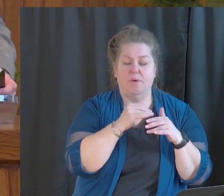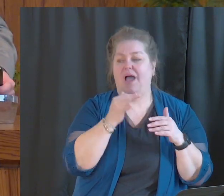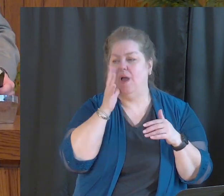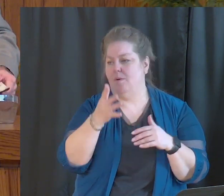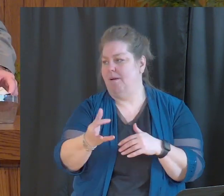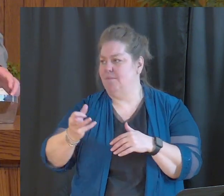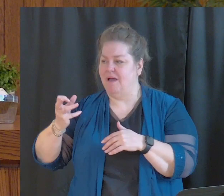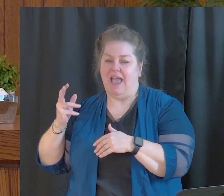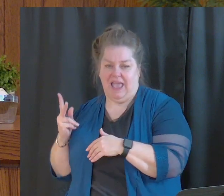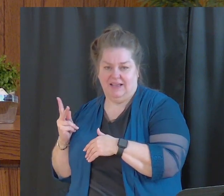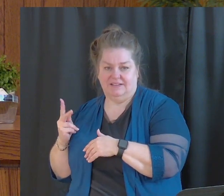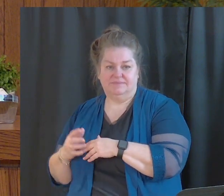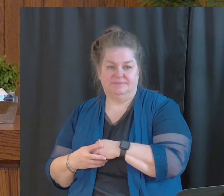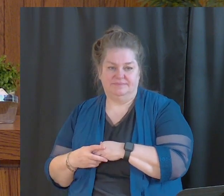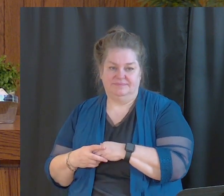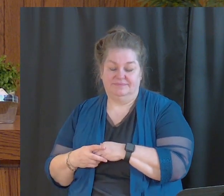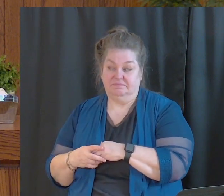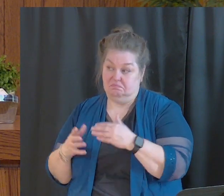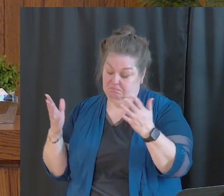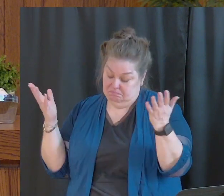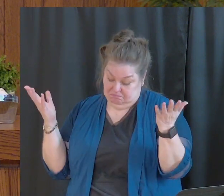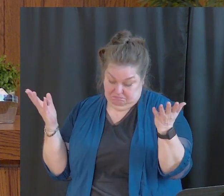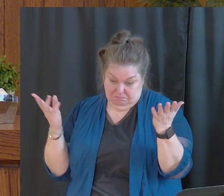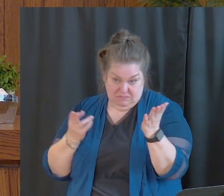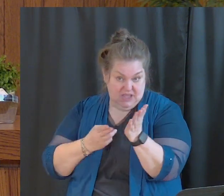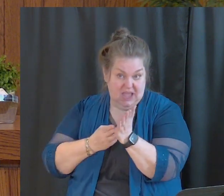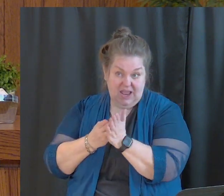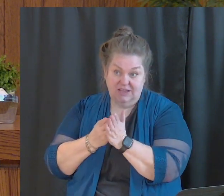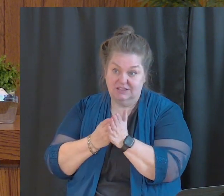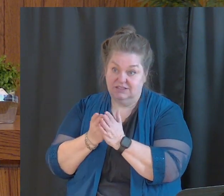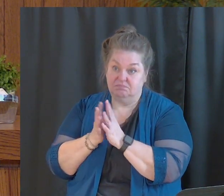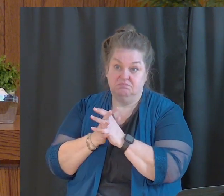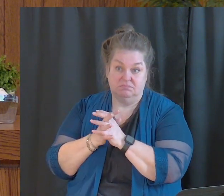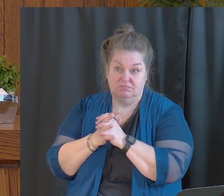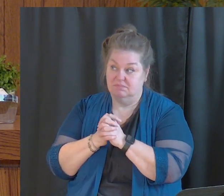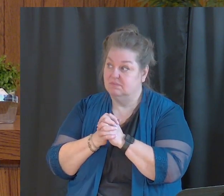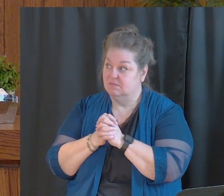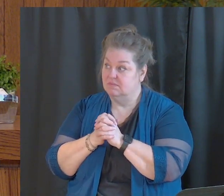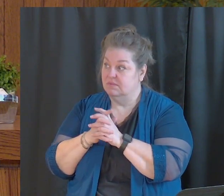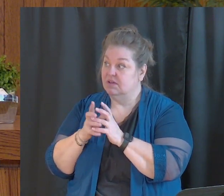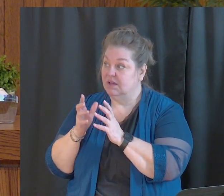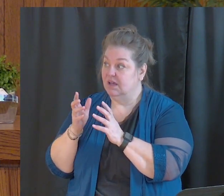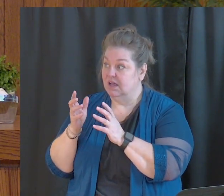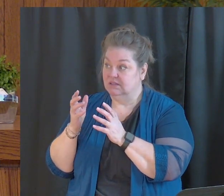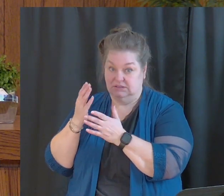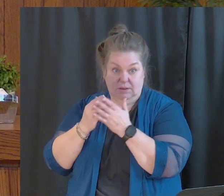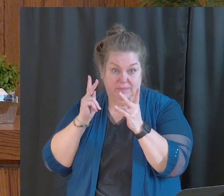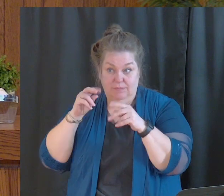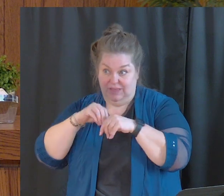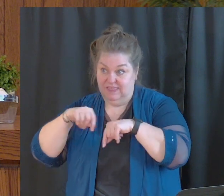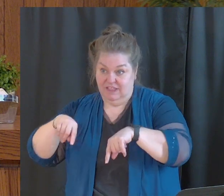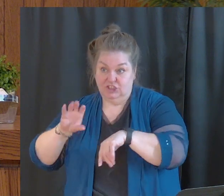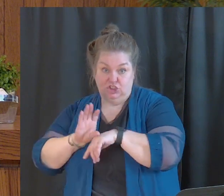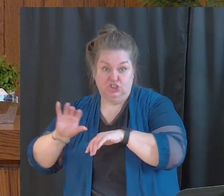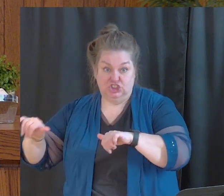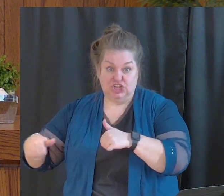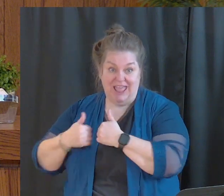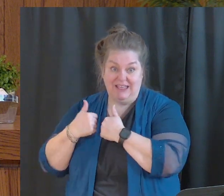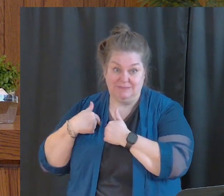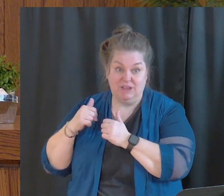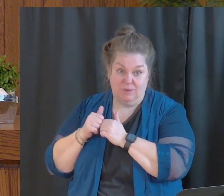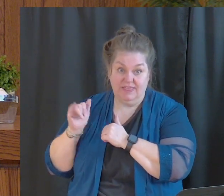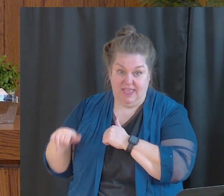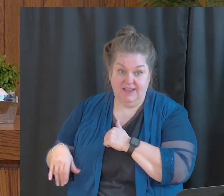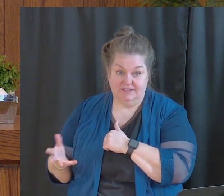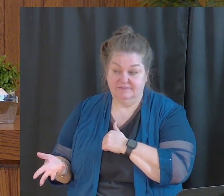I will be honest, I have been challenged by this by many people here in our church that we have